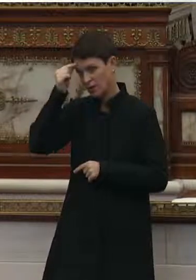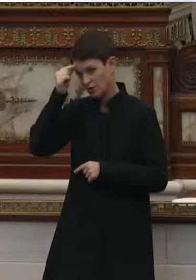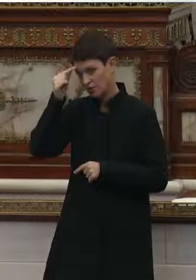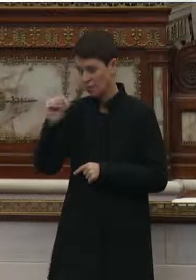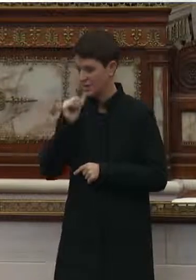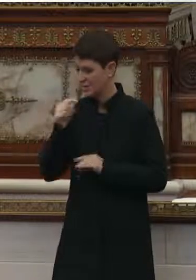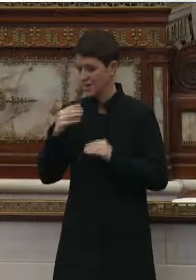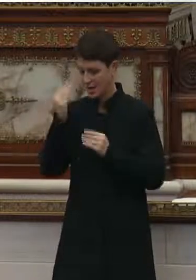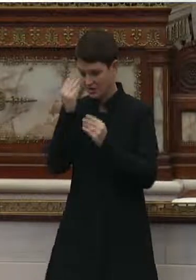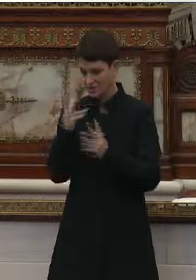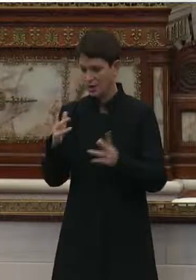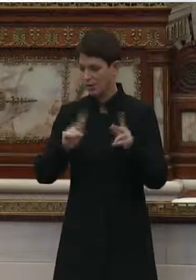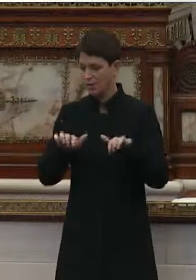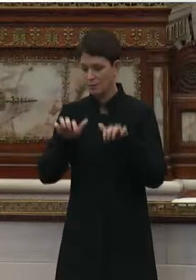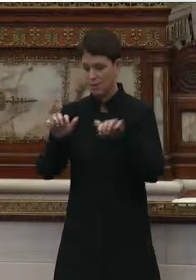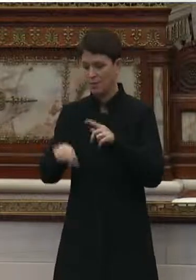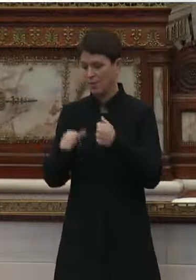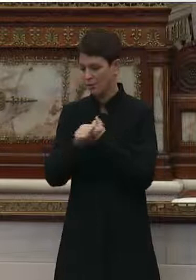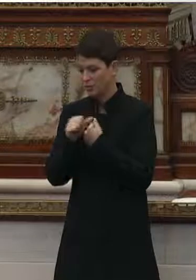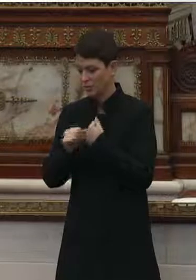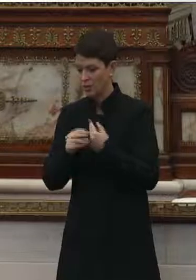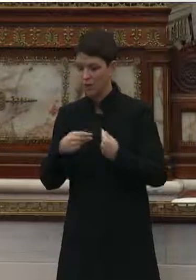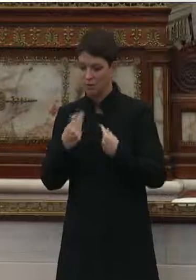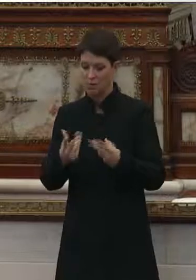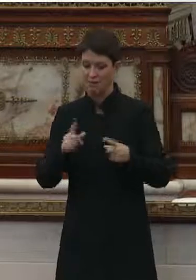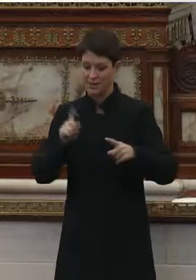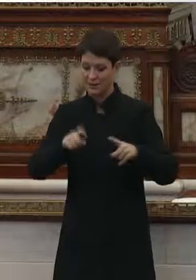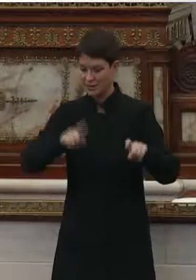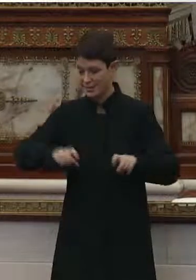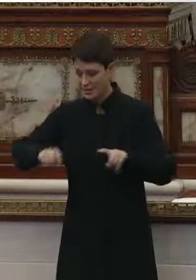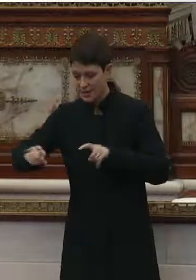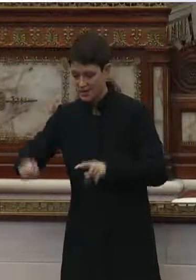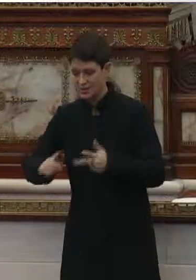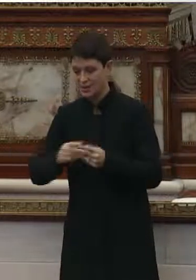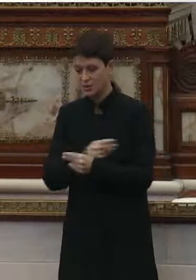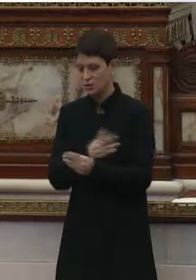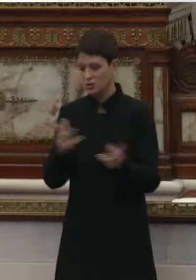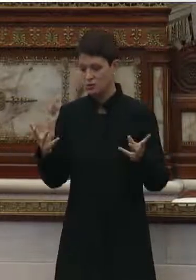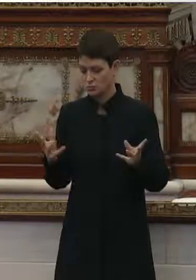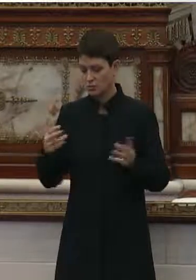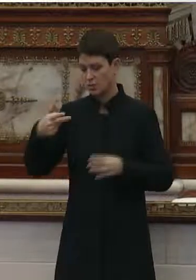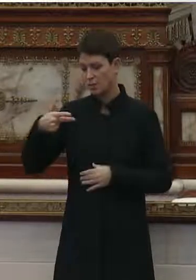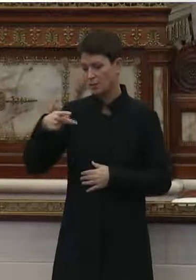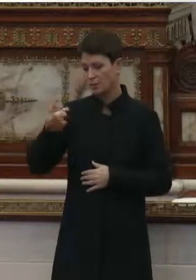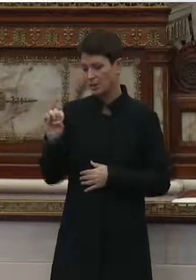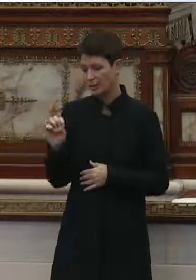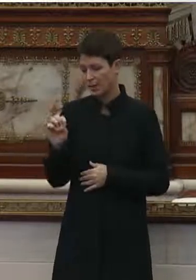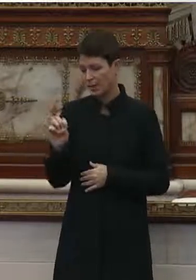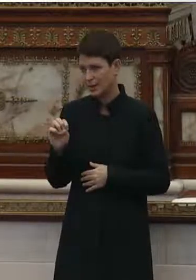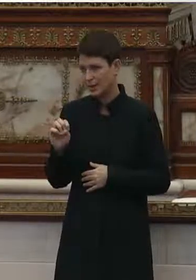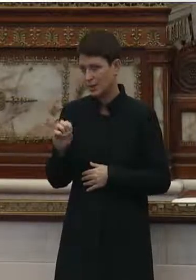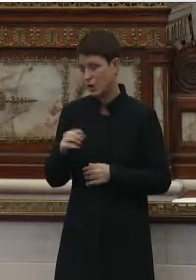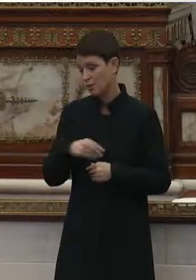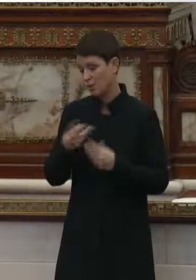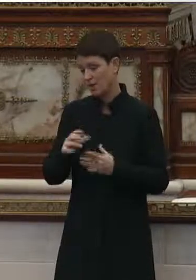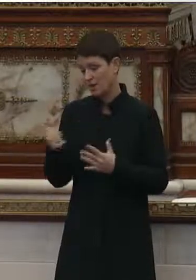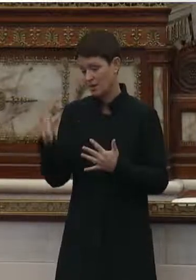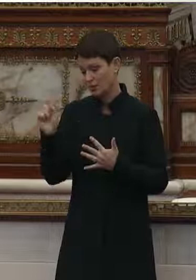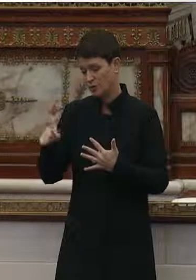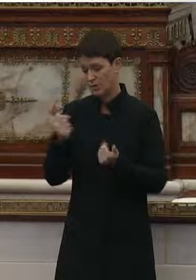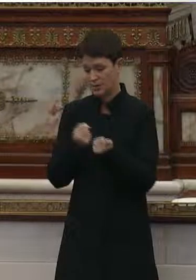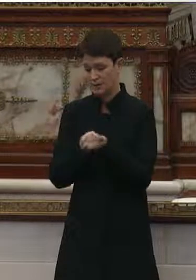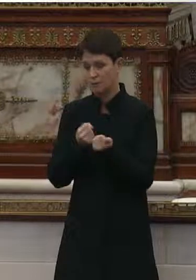educate the public about the threat, provide needed testing, distribute PPE, or provide other needed